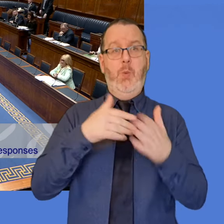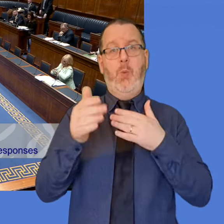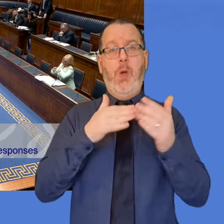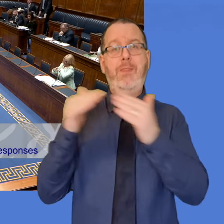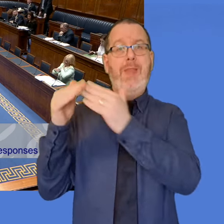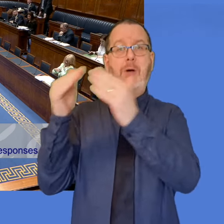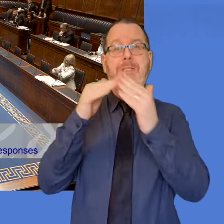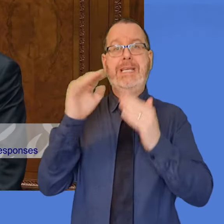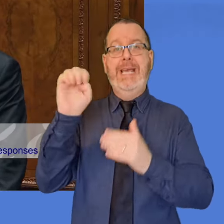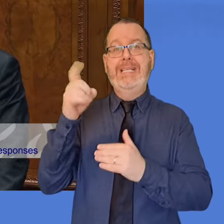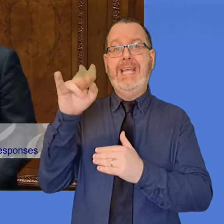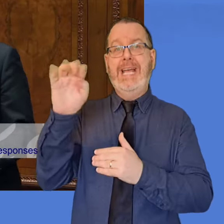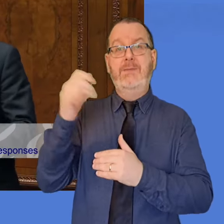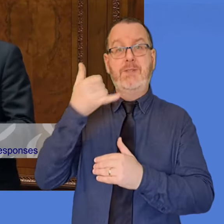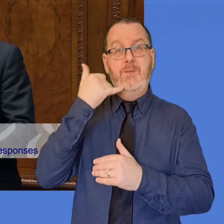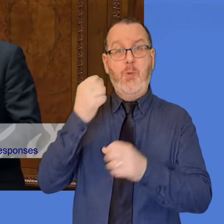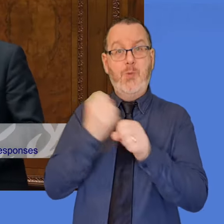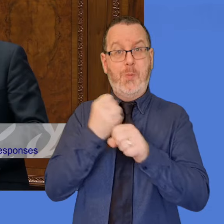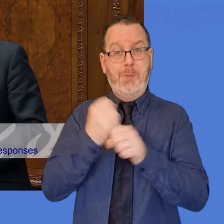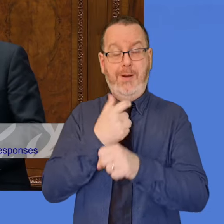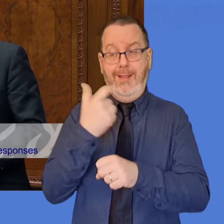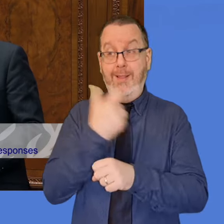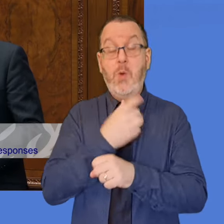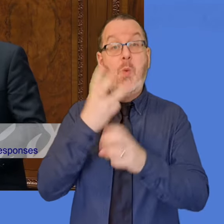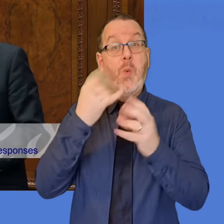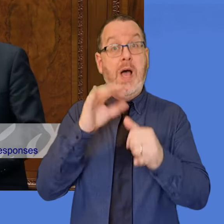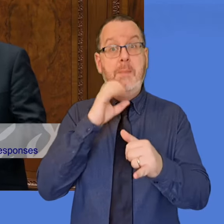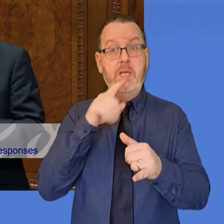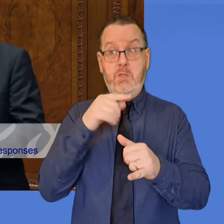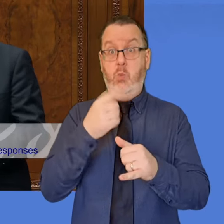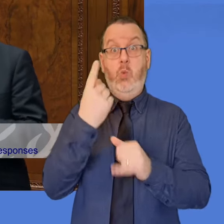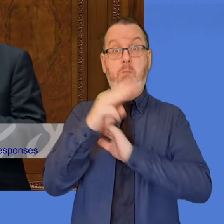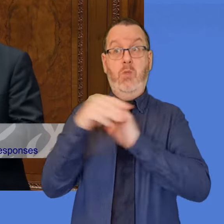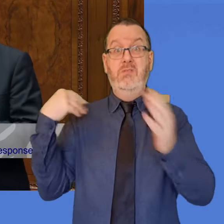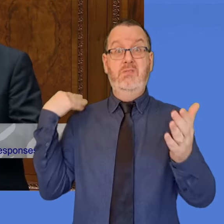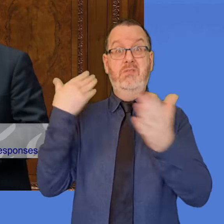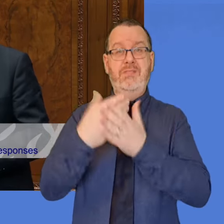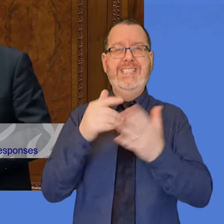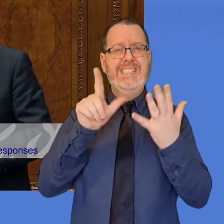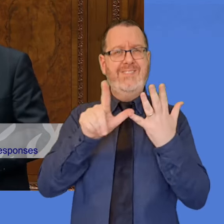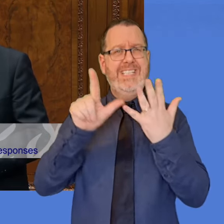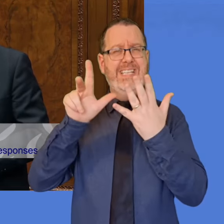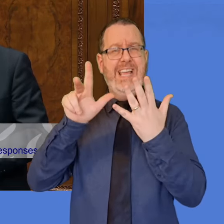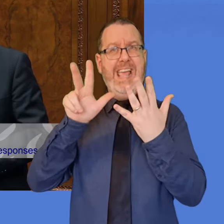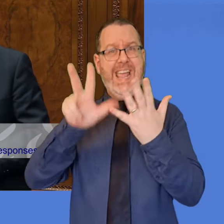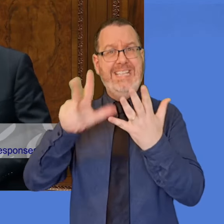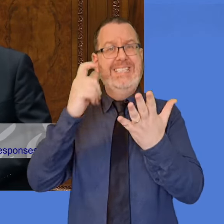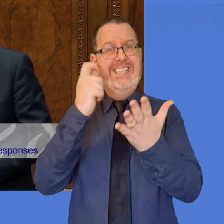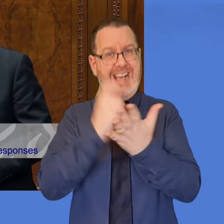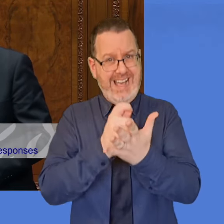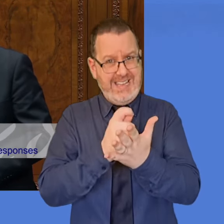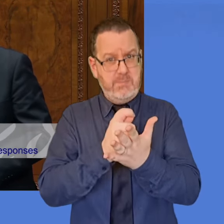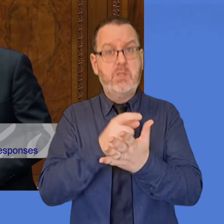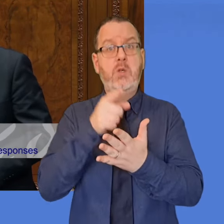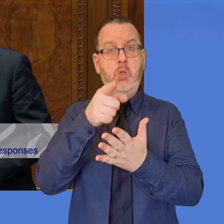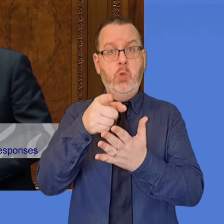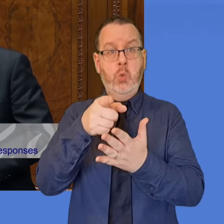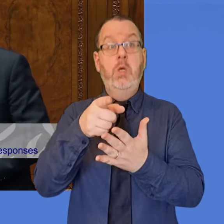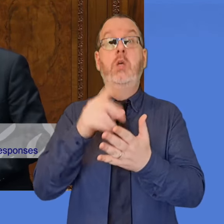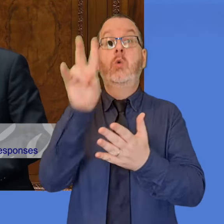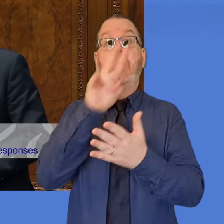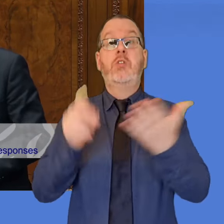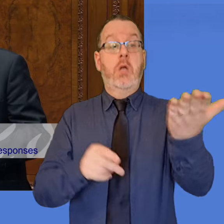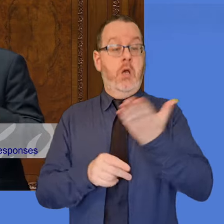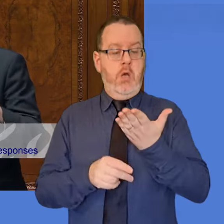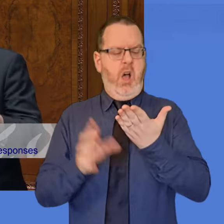Because within the first month of taking office, the Minister has referred 78 Assembly questions to the Northern Ireland